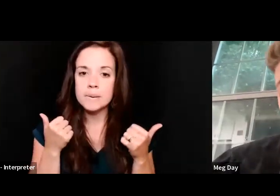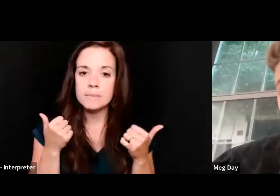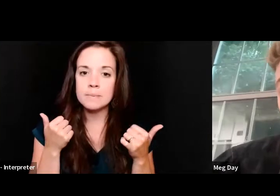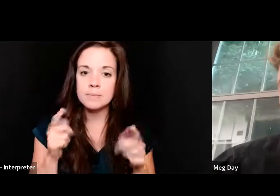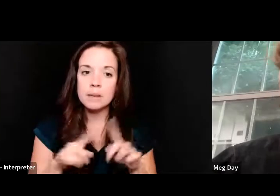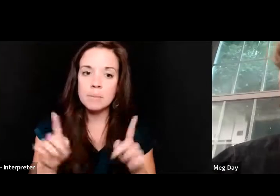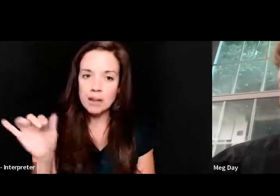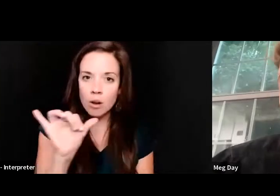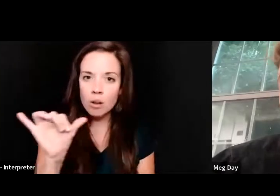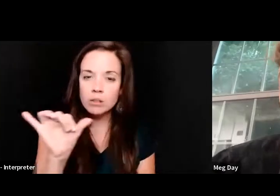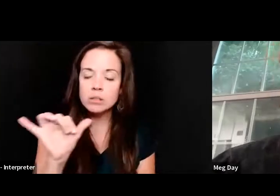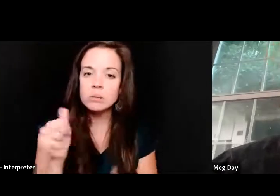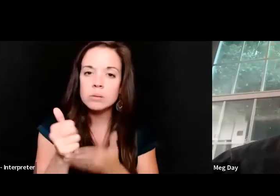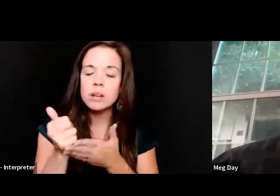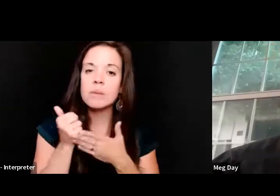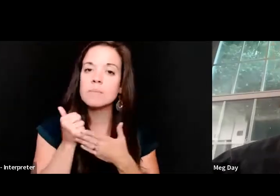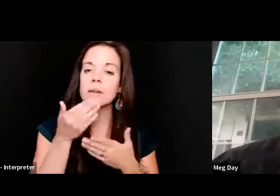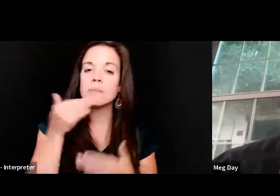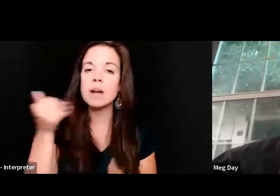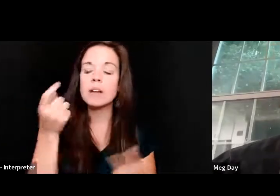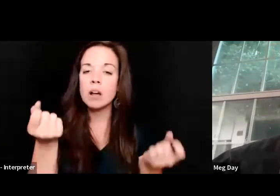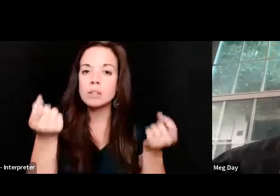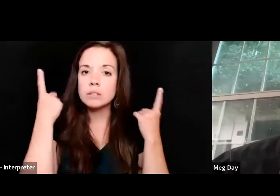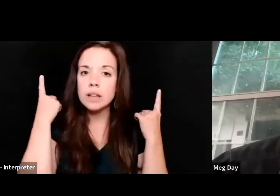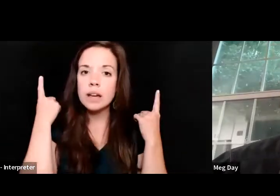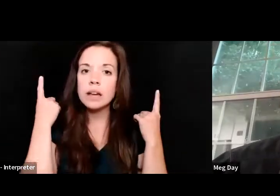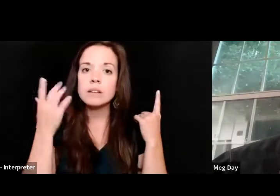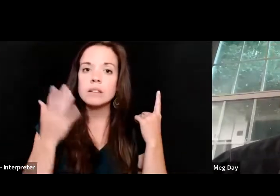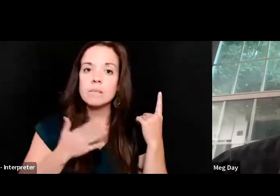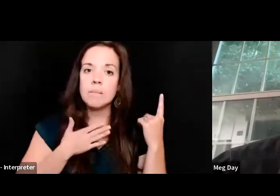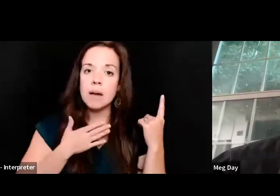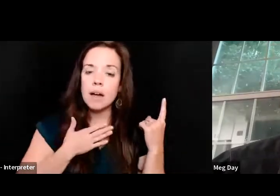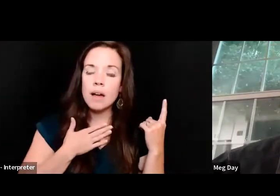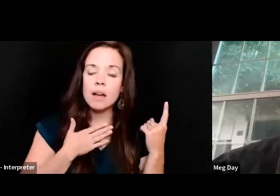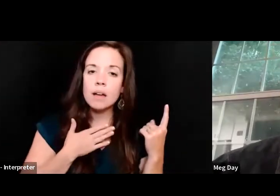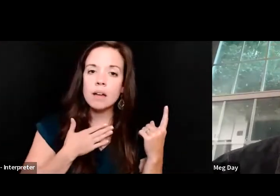also who helped me better understand my own